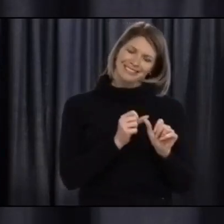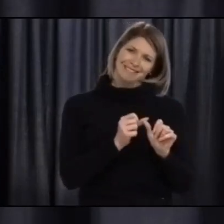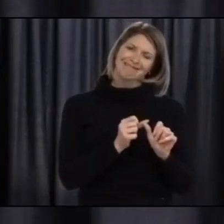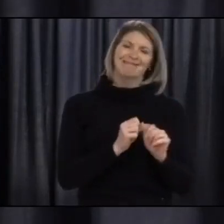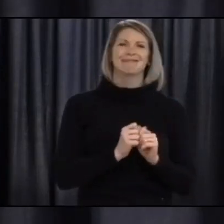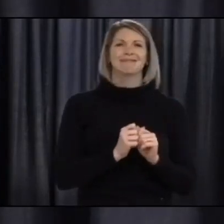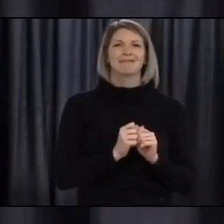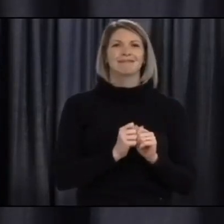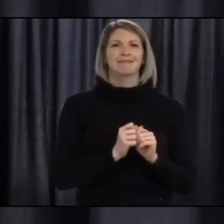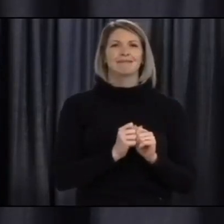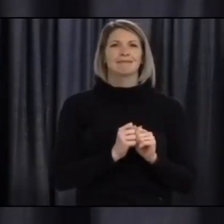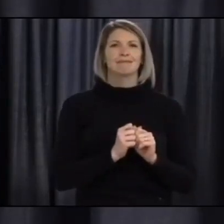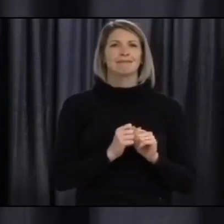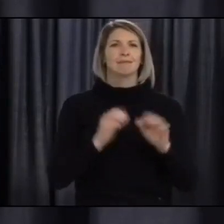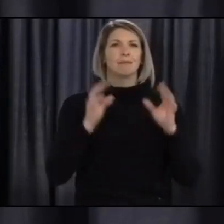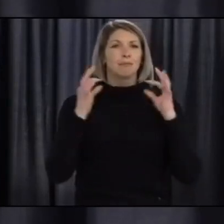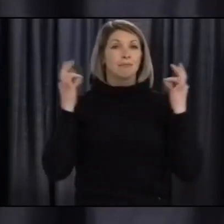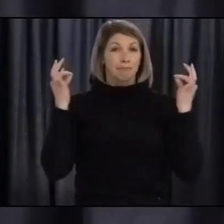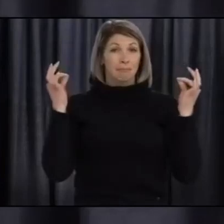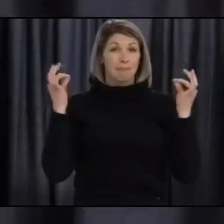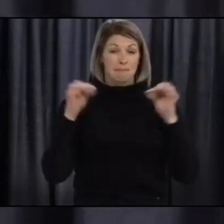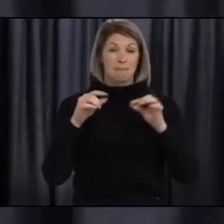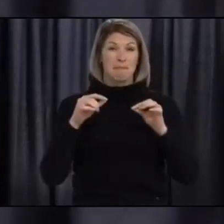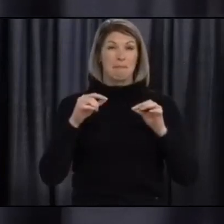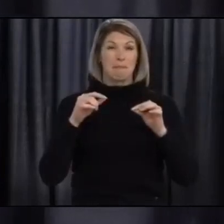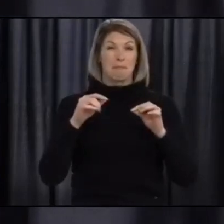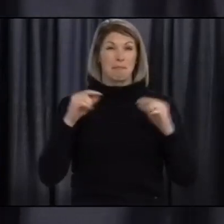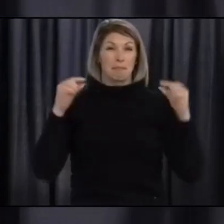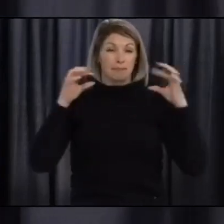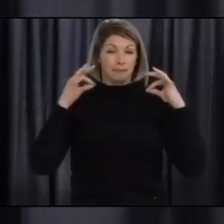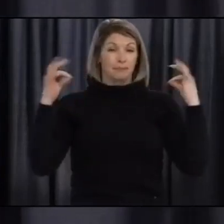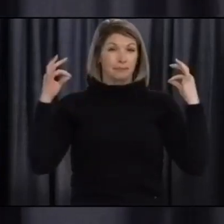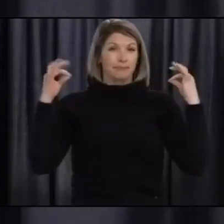Next, tie the bottom strings behind your neck to secure.